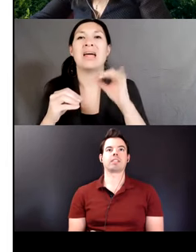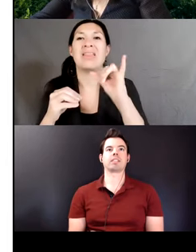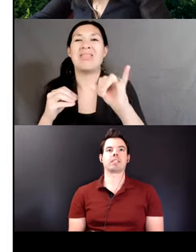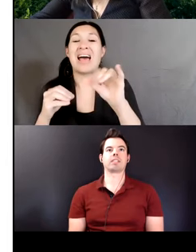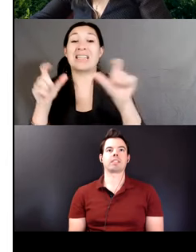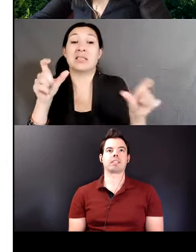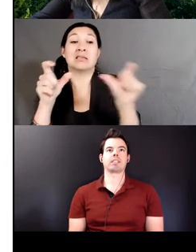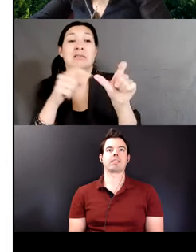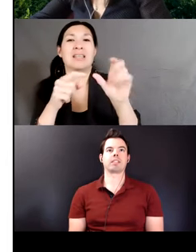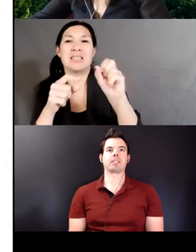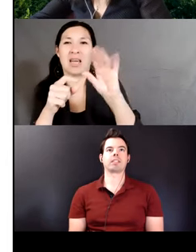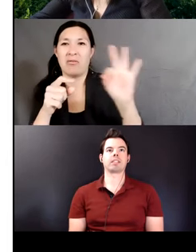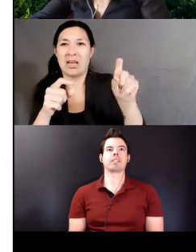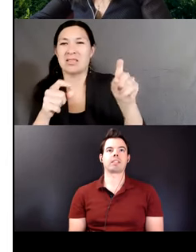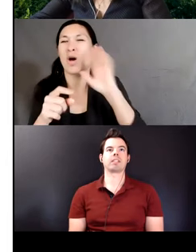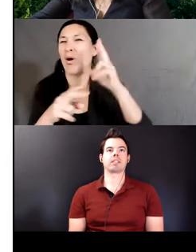throughout my talk.